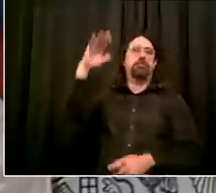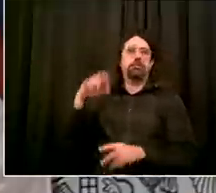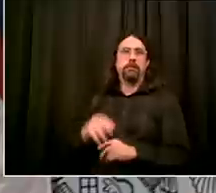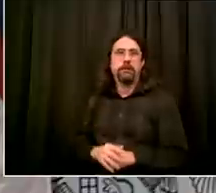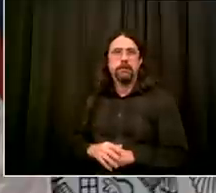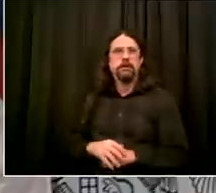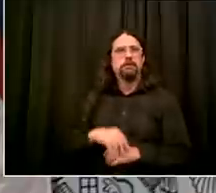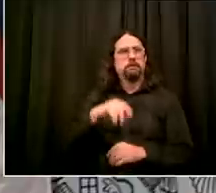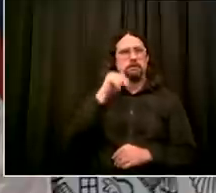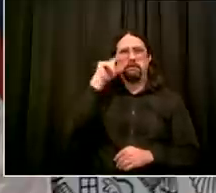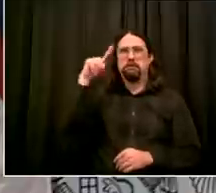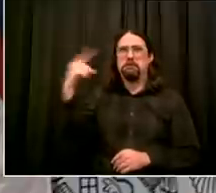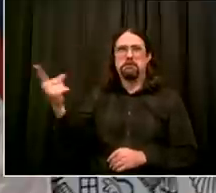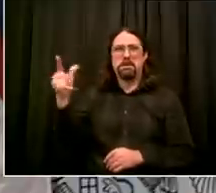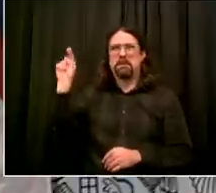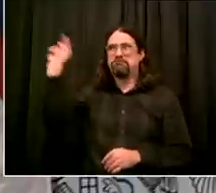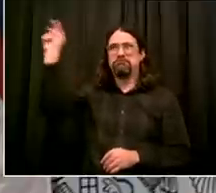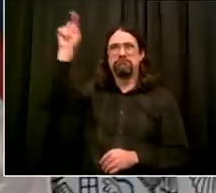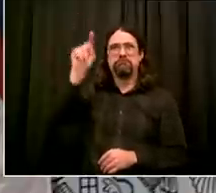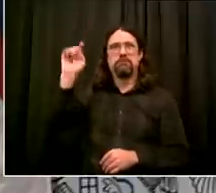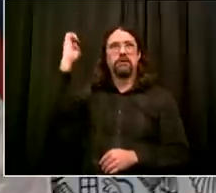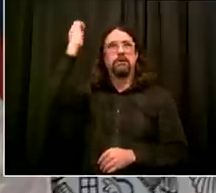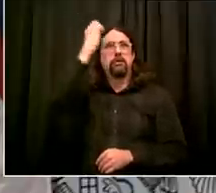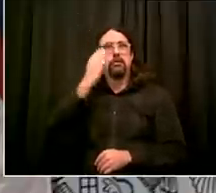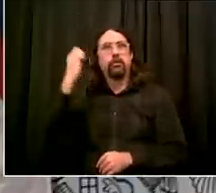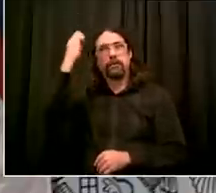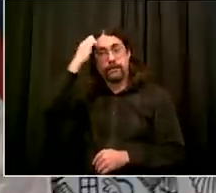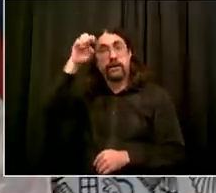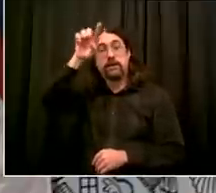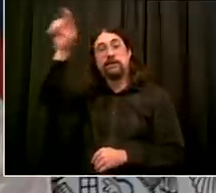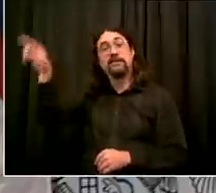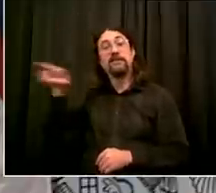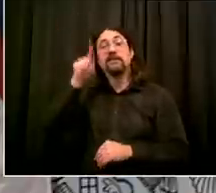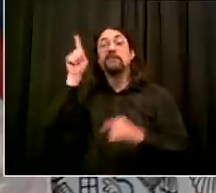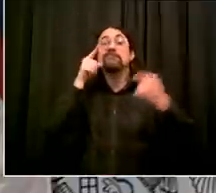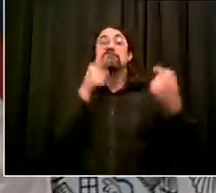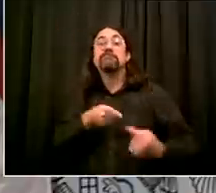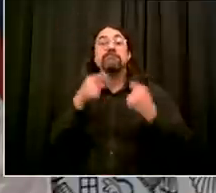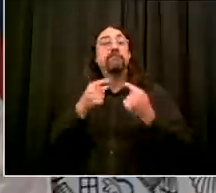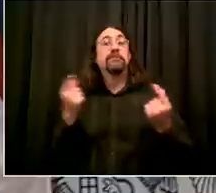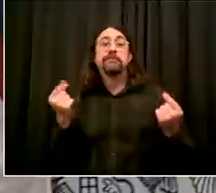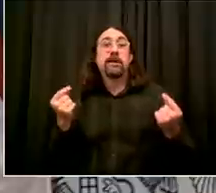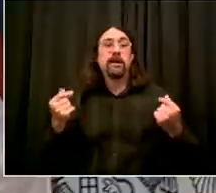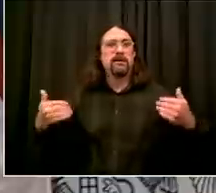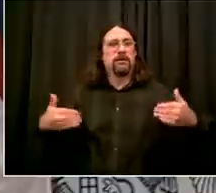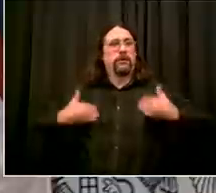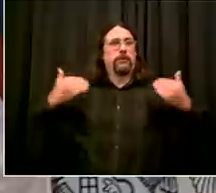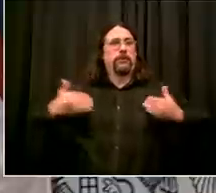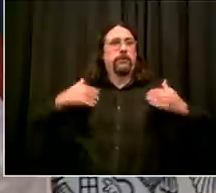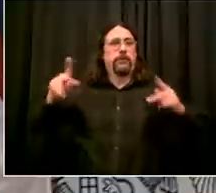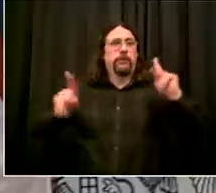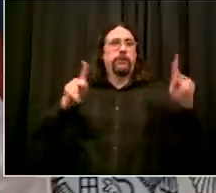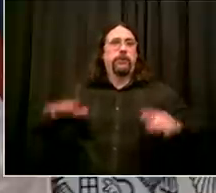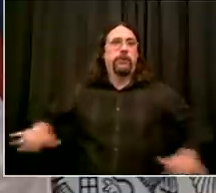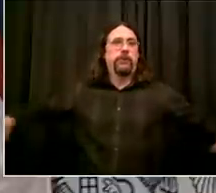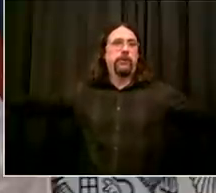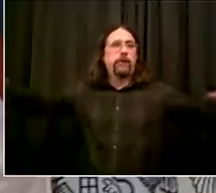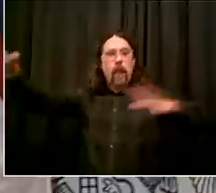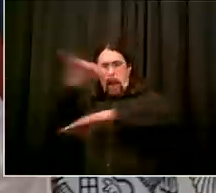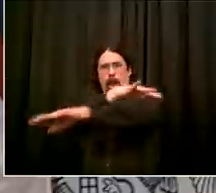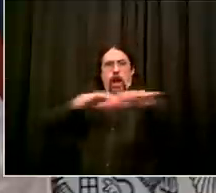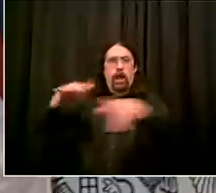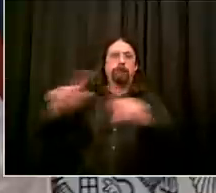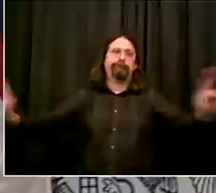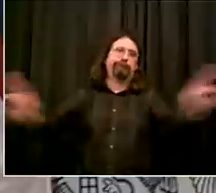near like what has been seen in some of the other countries there are problems with travel i don't think the travel dynamics have been the same